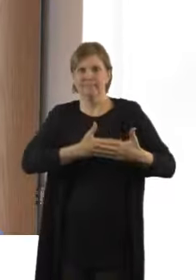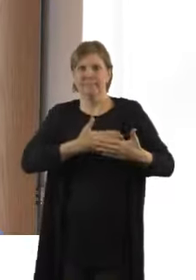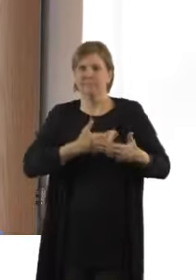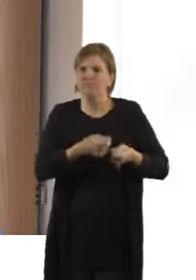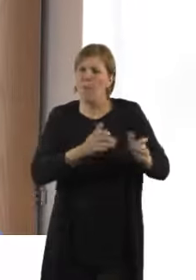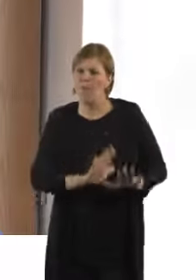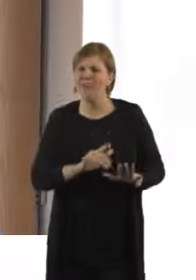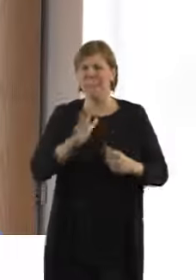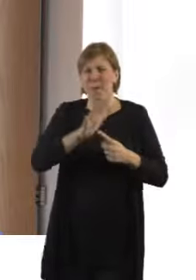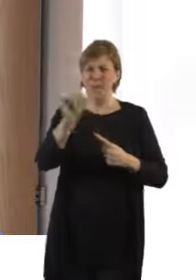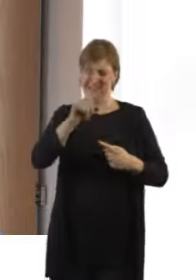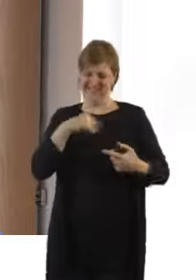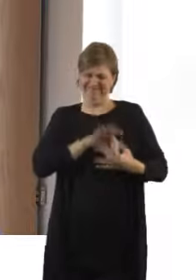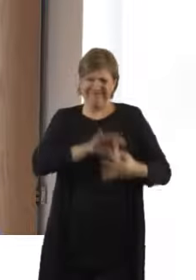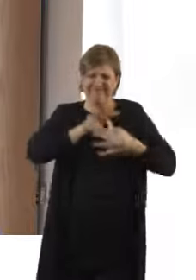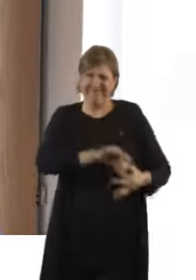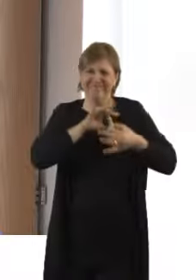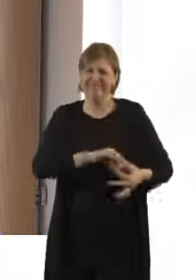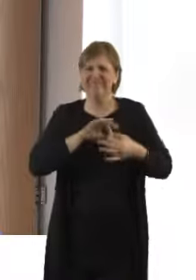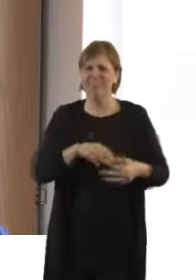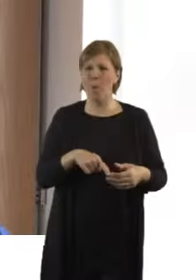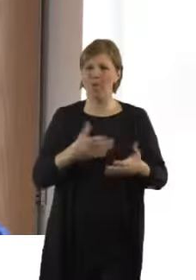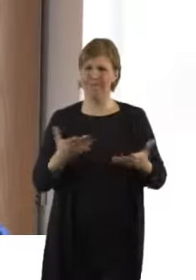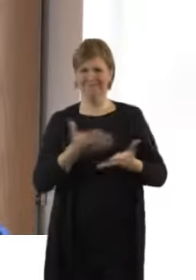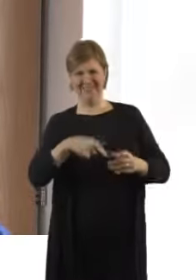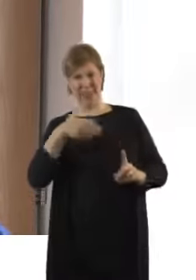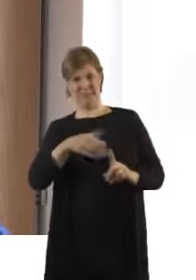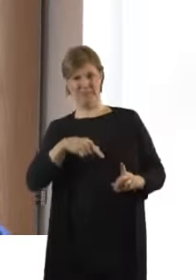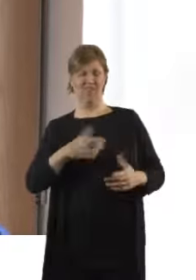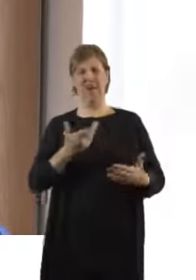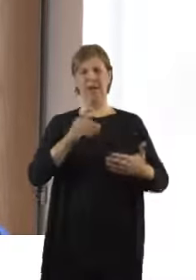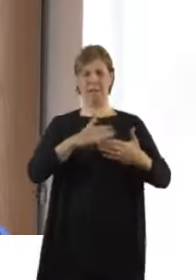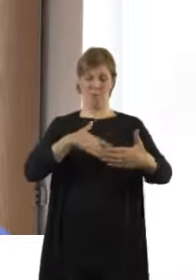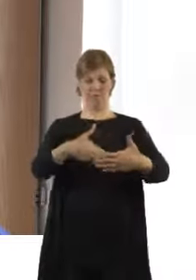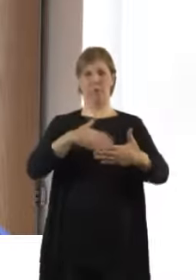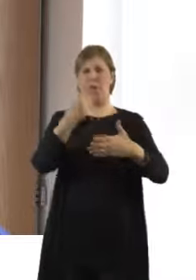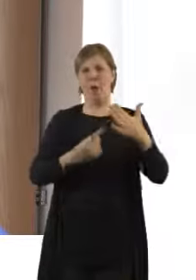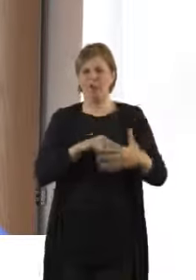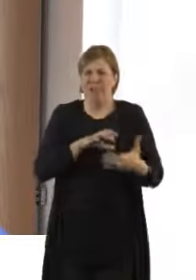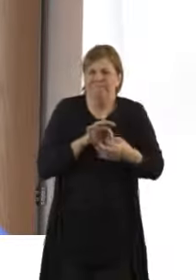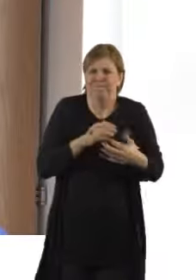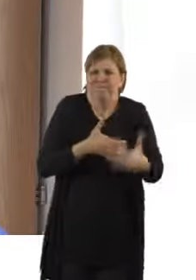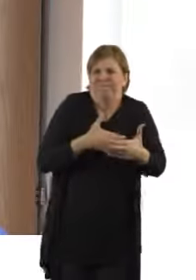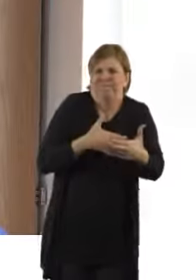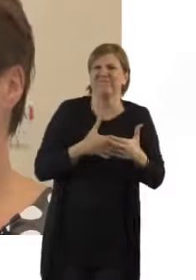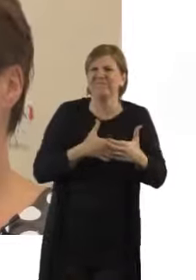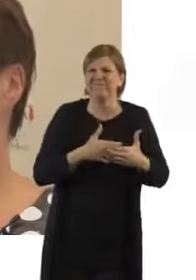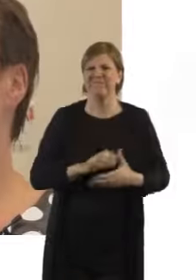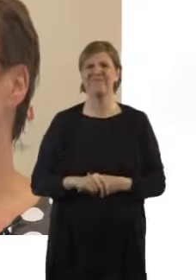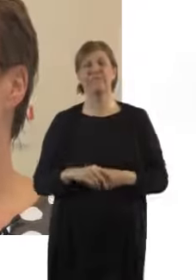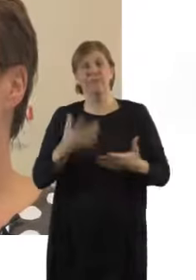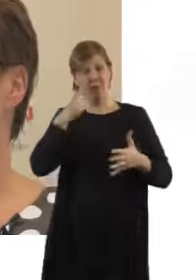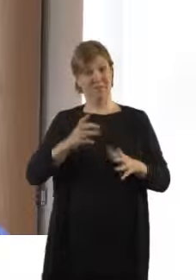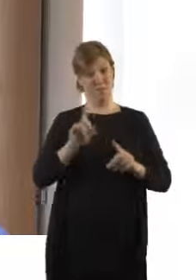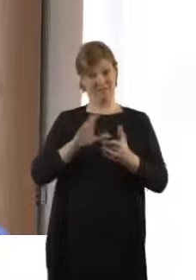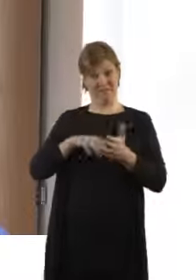that is something that we aim to do for at least one hour. But obviously the mum's still got her afterbirth to birth. Mum will